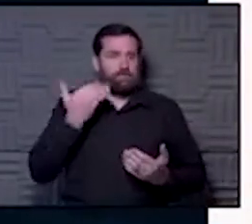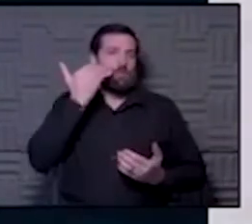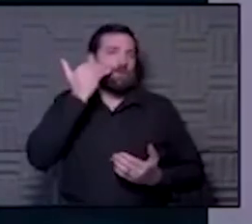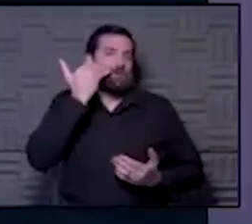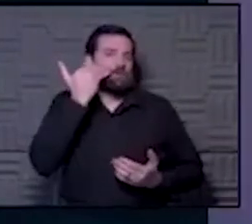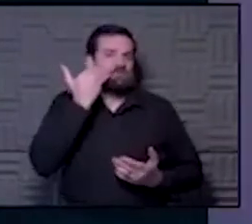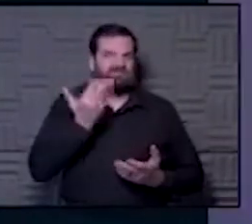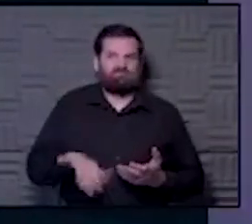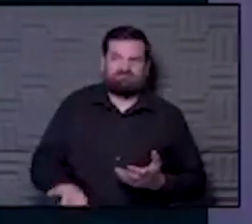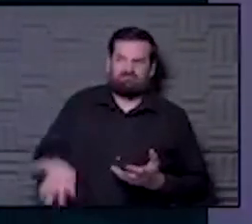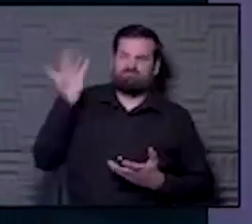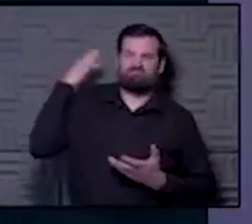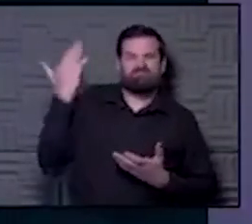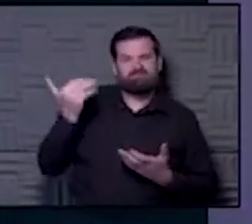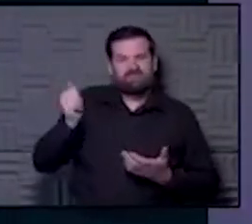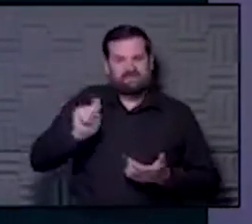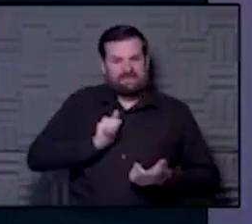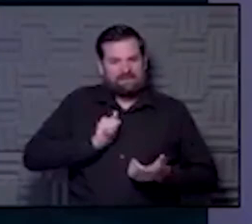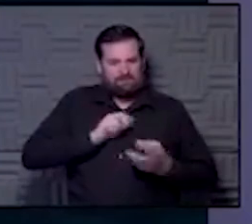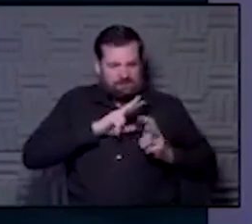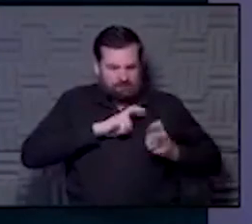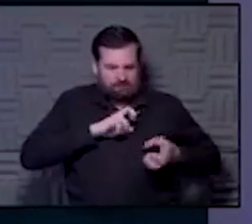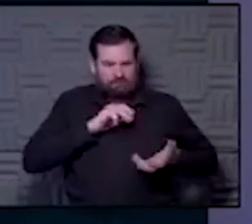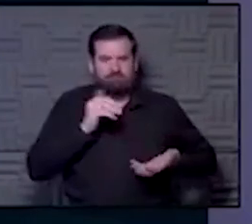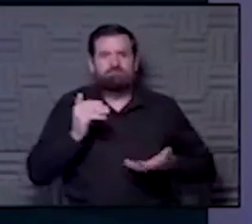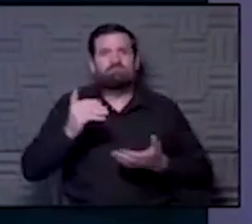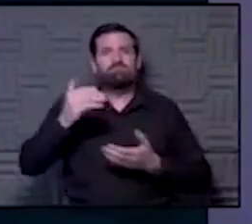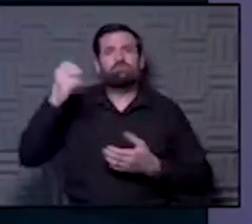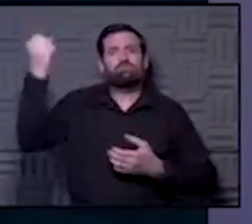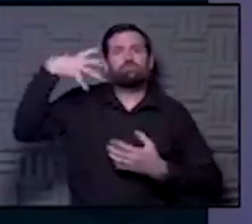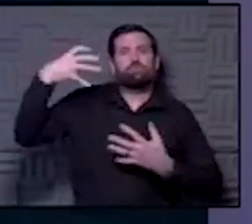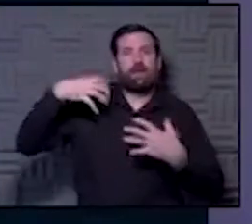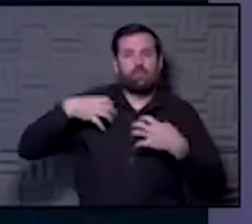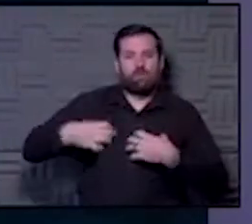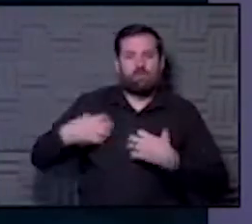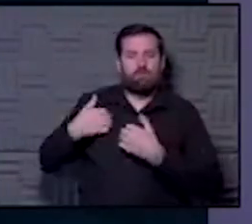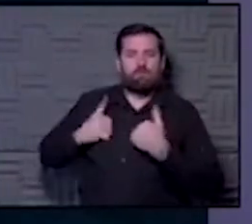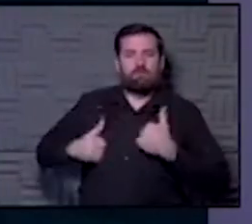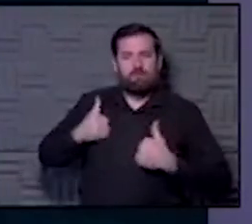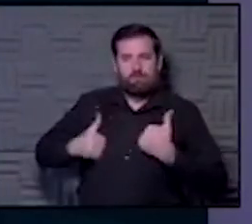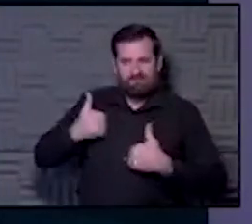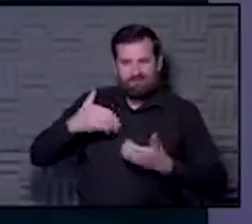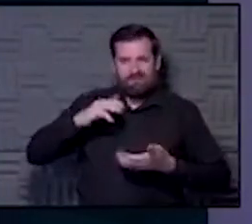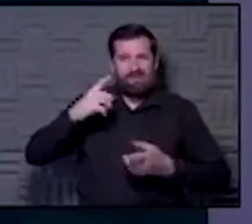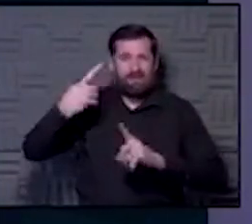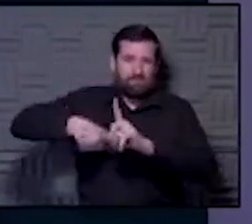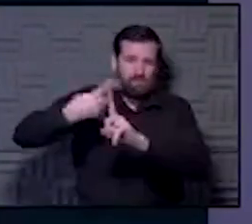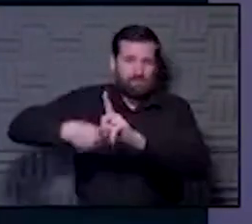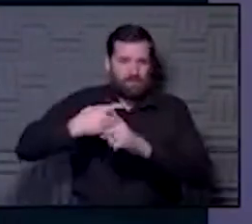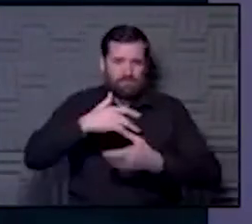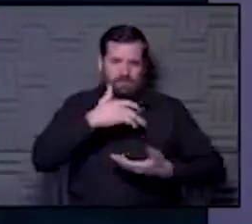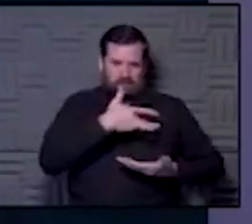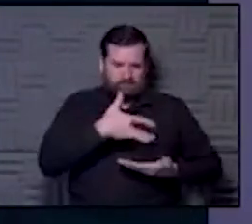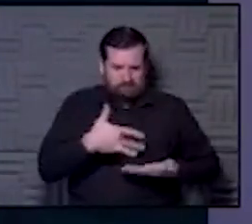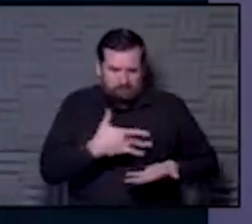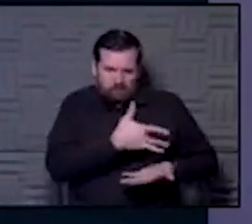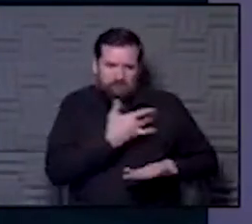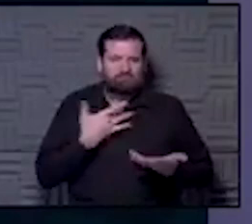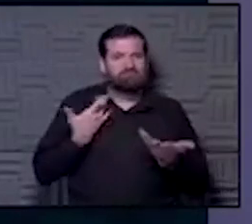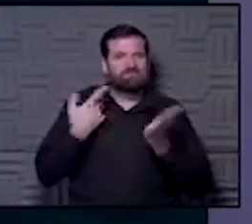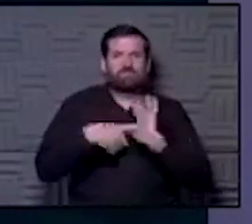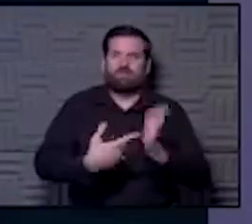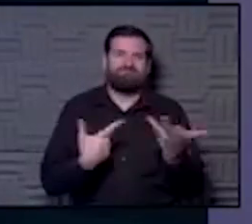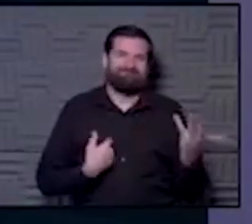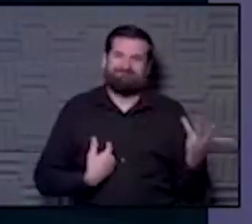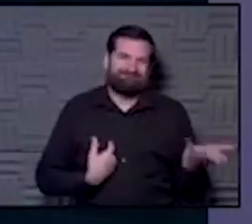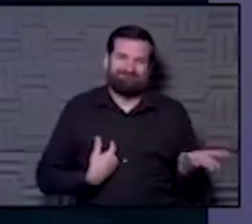old school breast self-exams, where we used to have those shower cards, and it had to be done the same way every month. It actually has shown that it